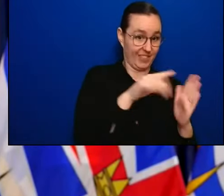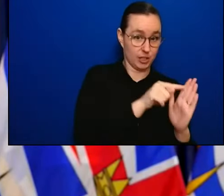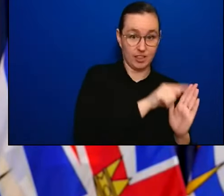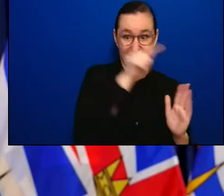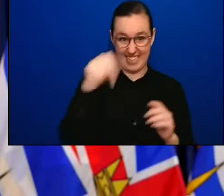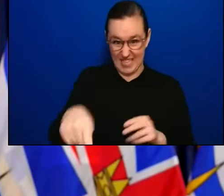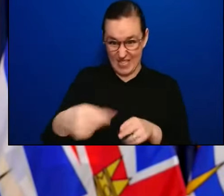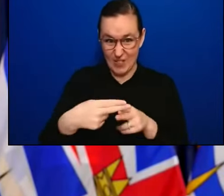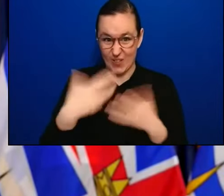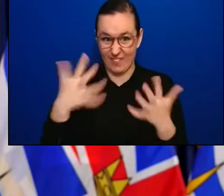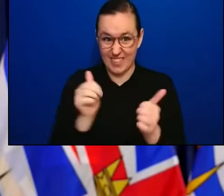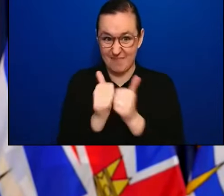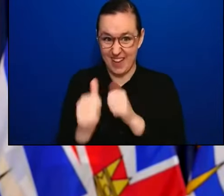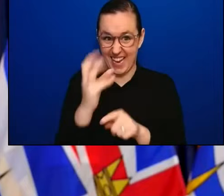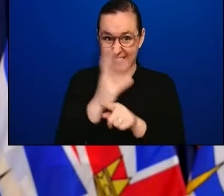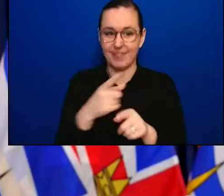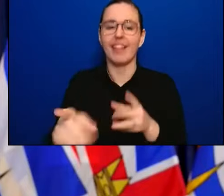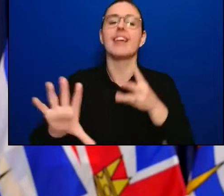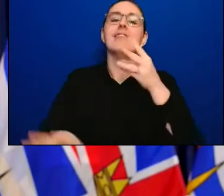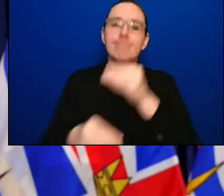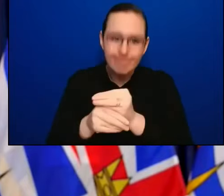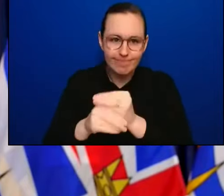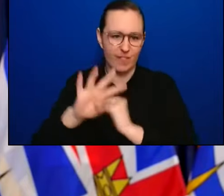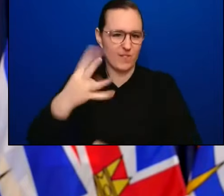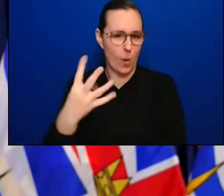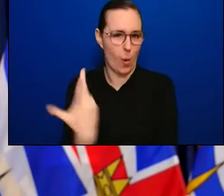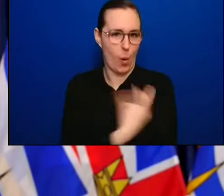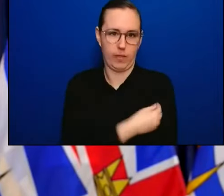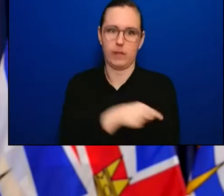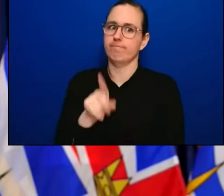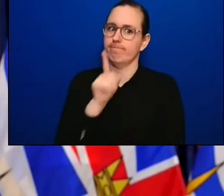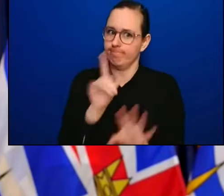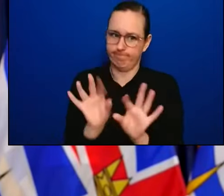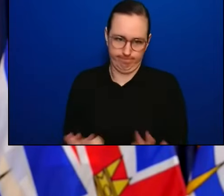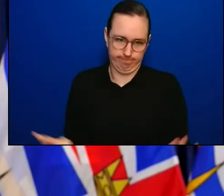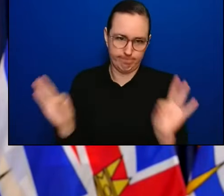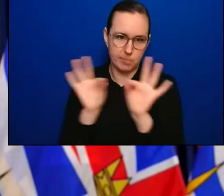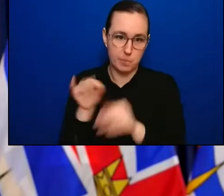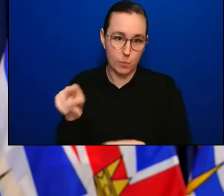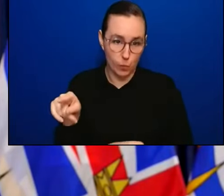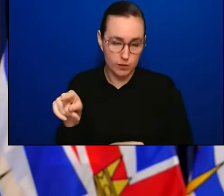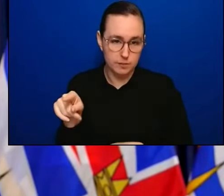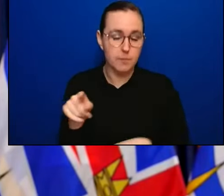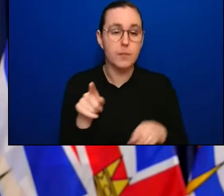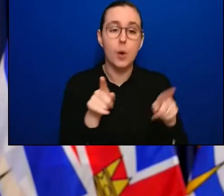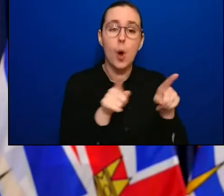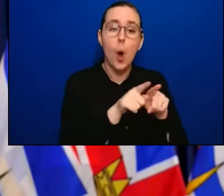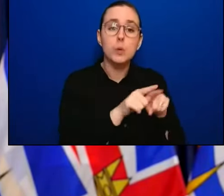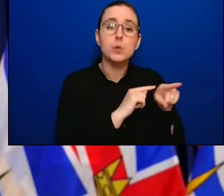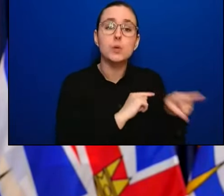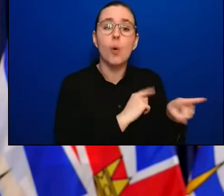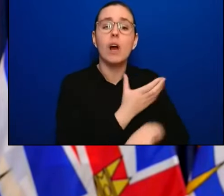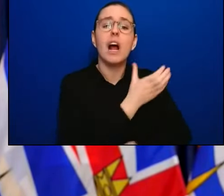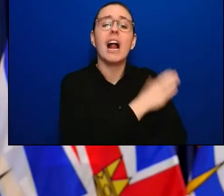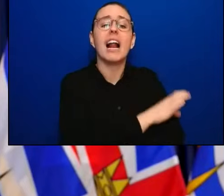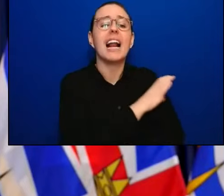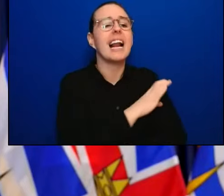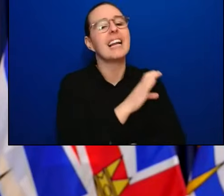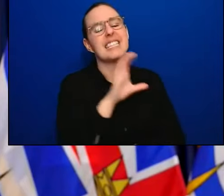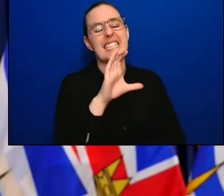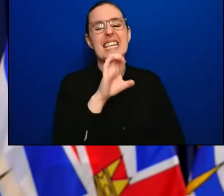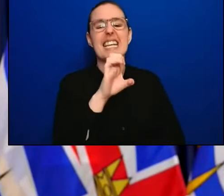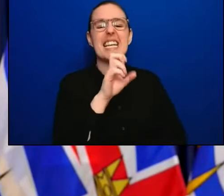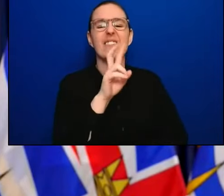In addition to that, there are, in the category of clinically vulnerable, described by Dr. Henry, those who